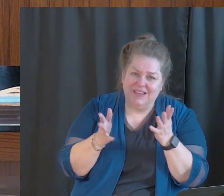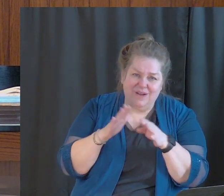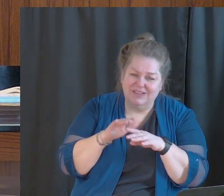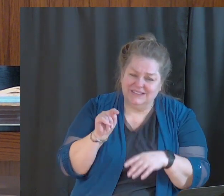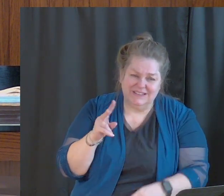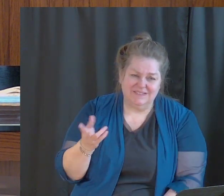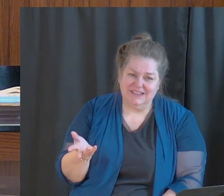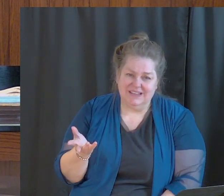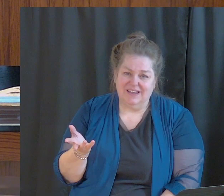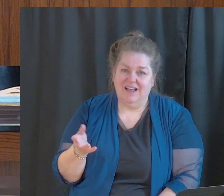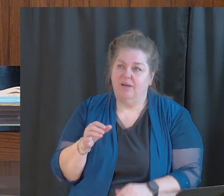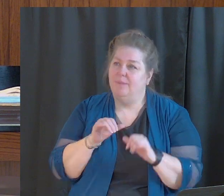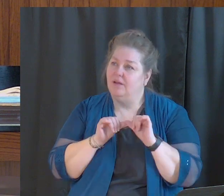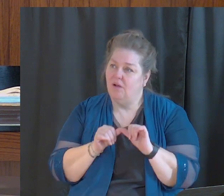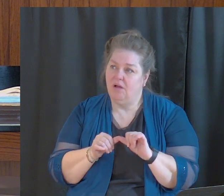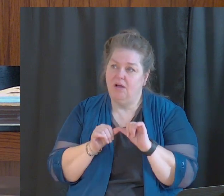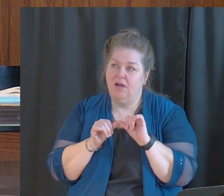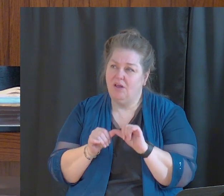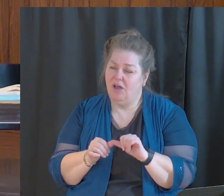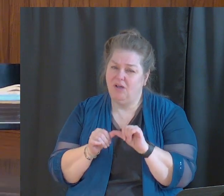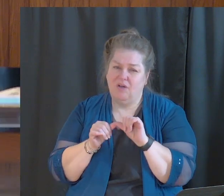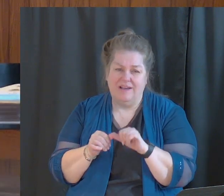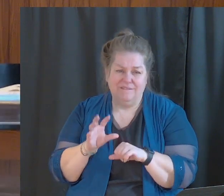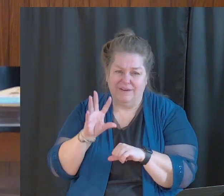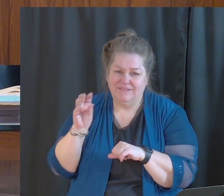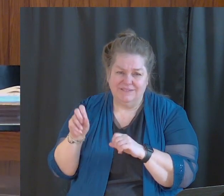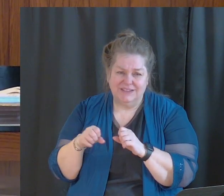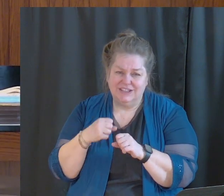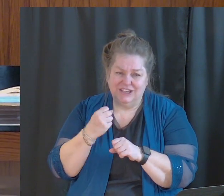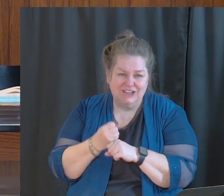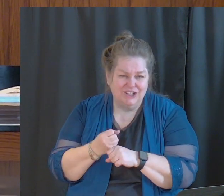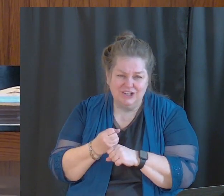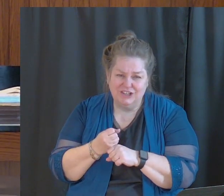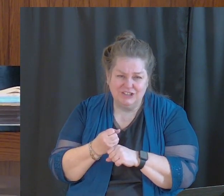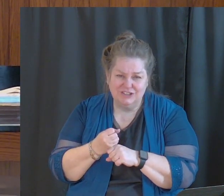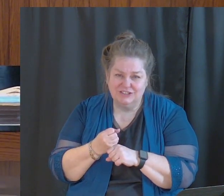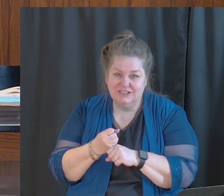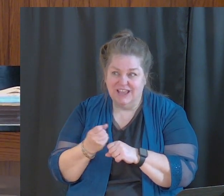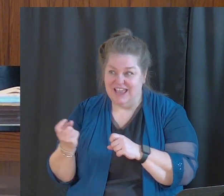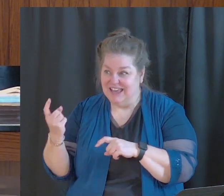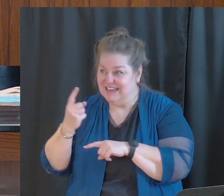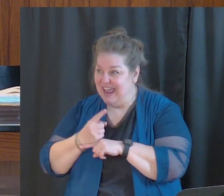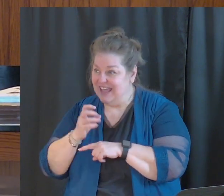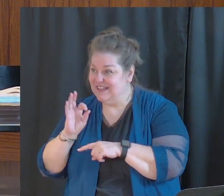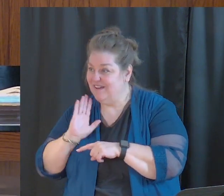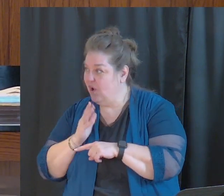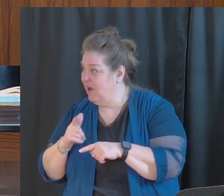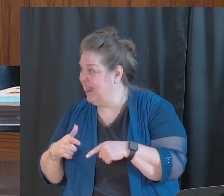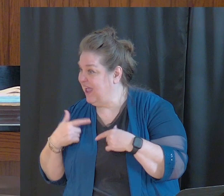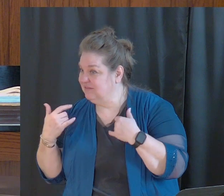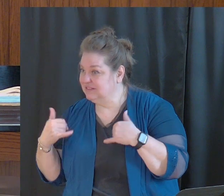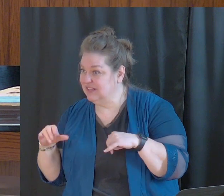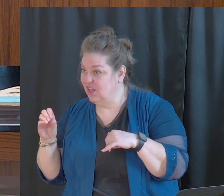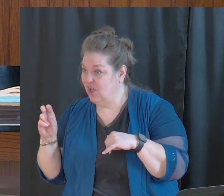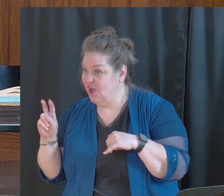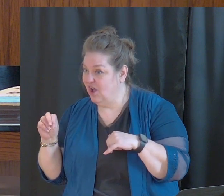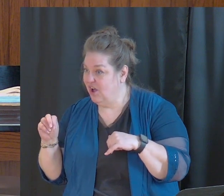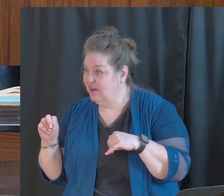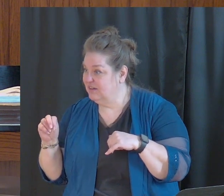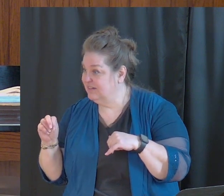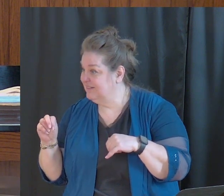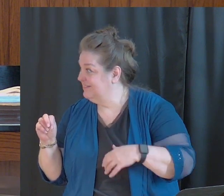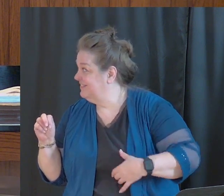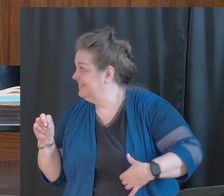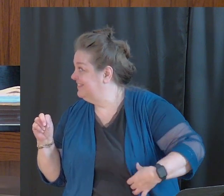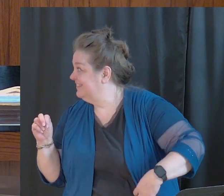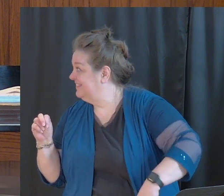And they've been going on now for some 50-some years. And I dare say, is the Days of Real Life still on? I should have checked that out first, right? I